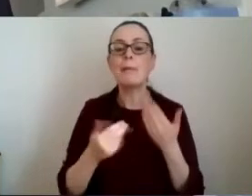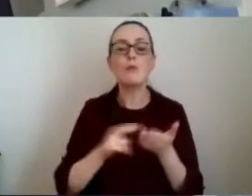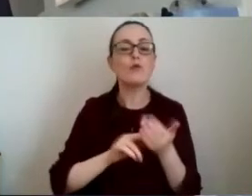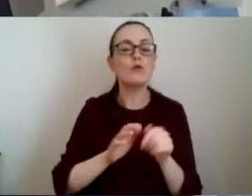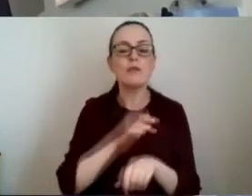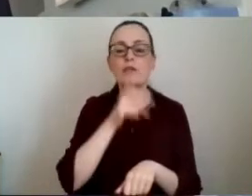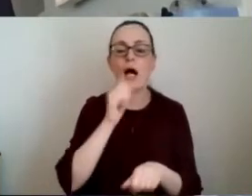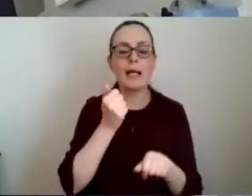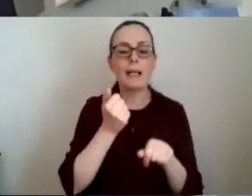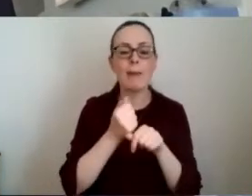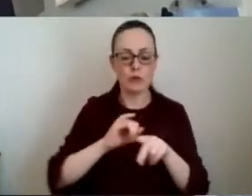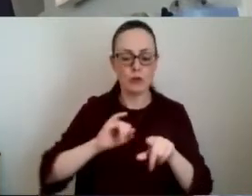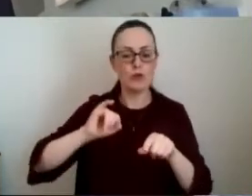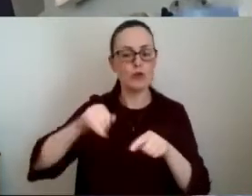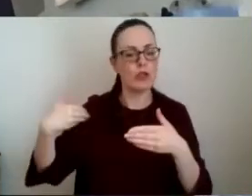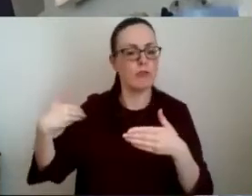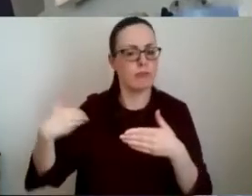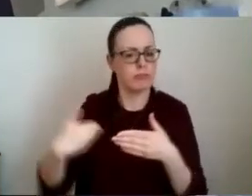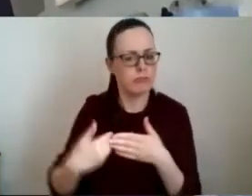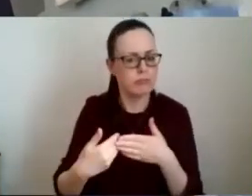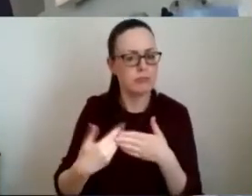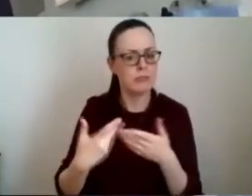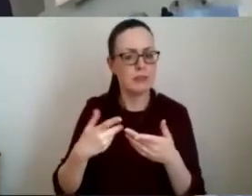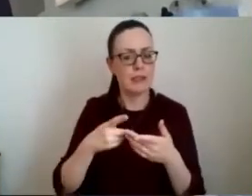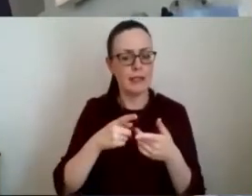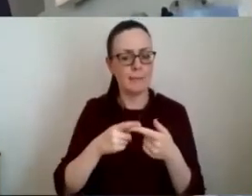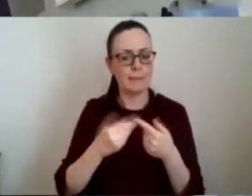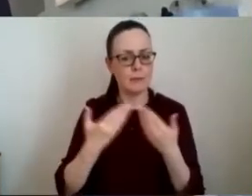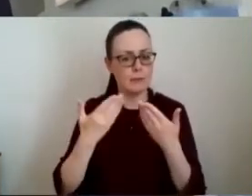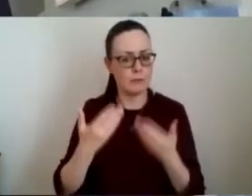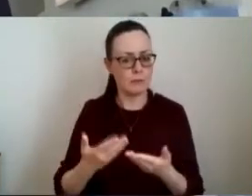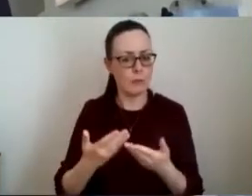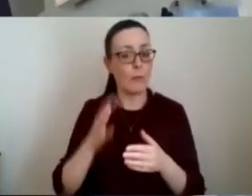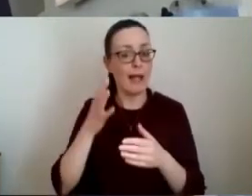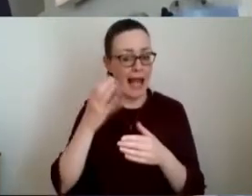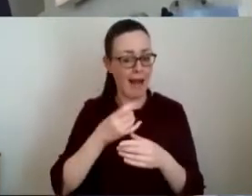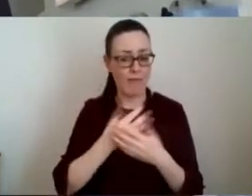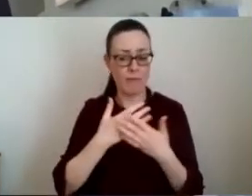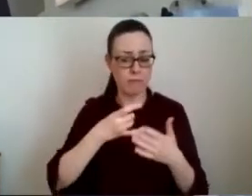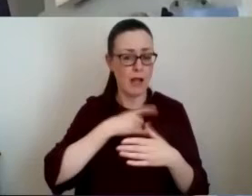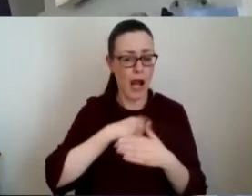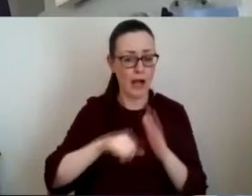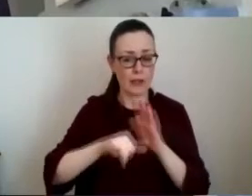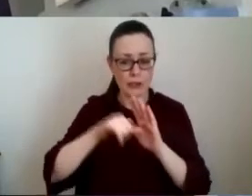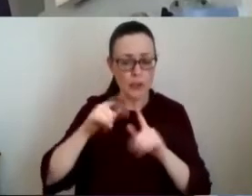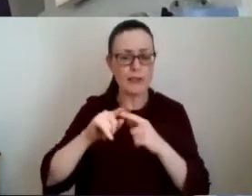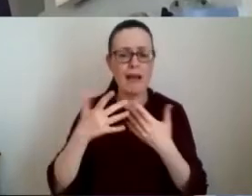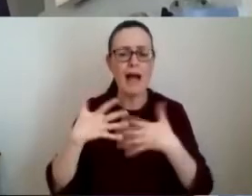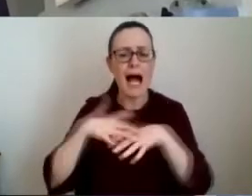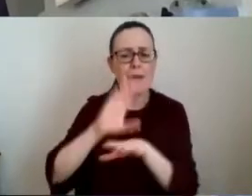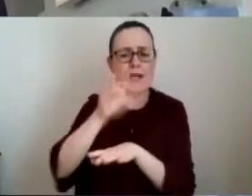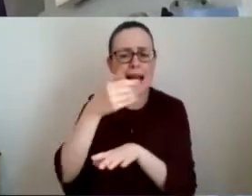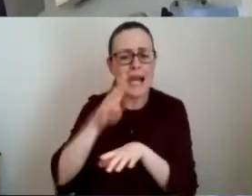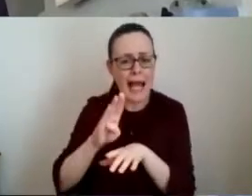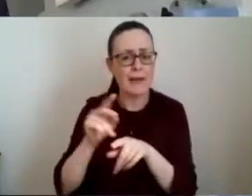milestones on our journey that has resulted in all congenital heart disease surgery and hybrid lab interventions taking place on